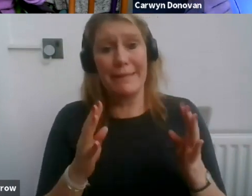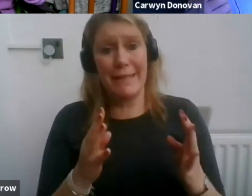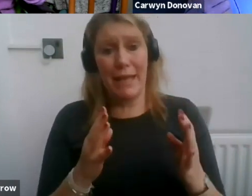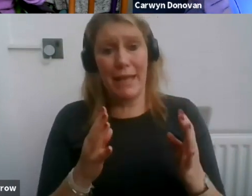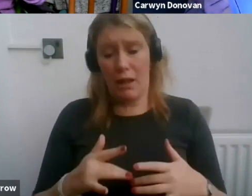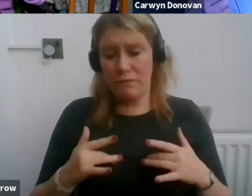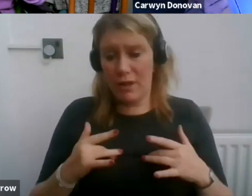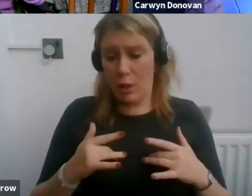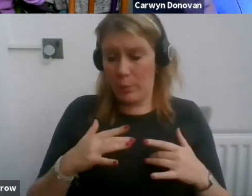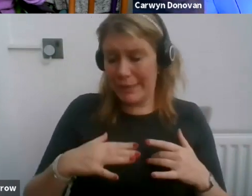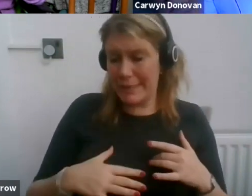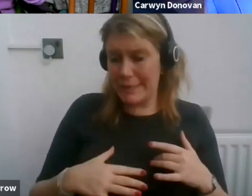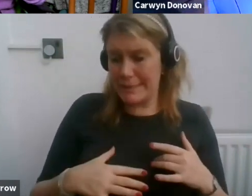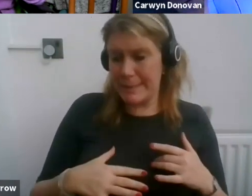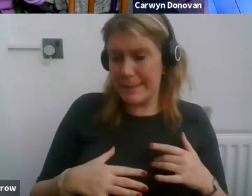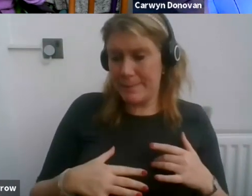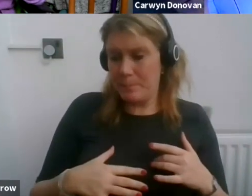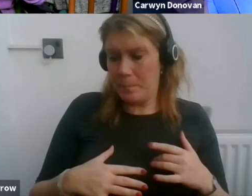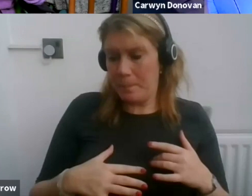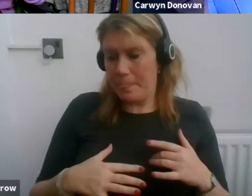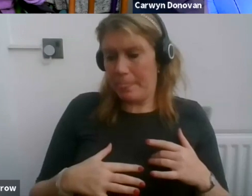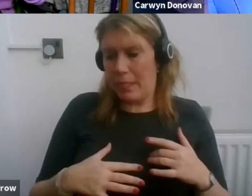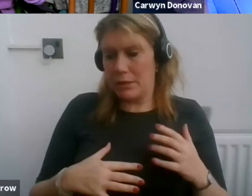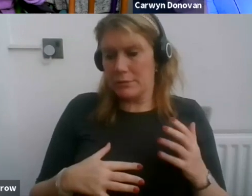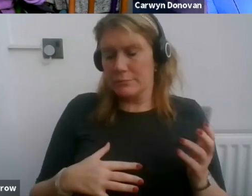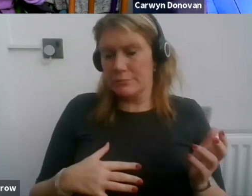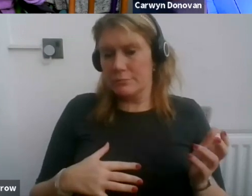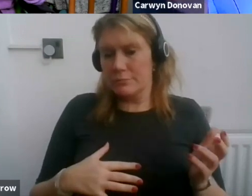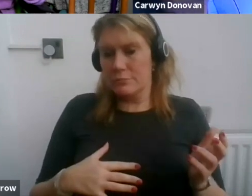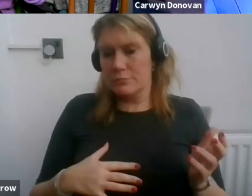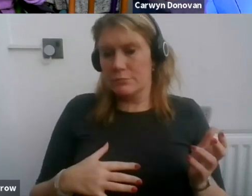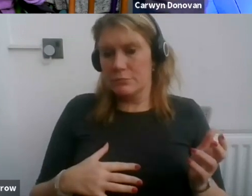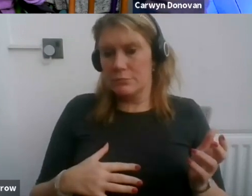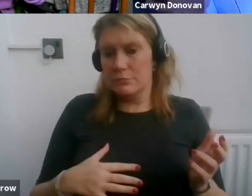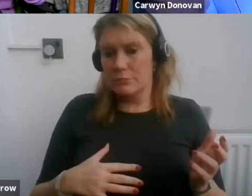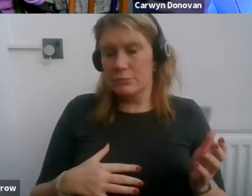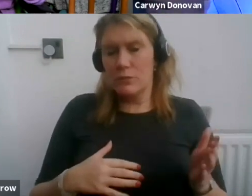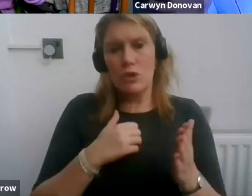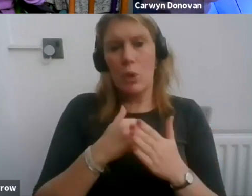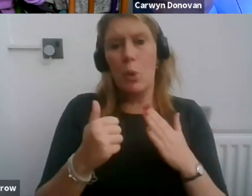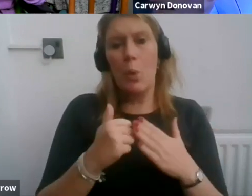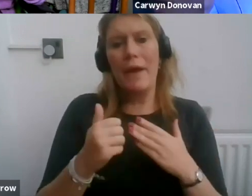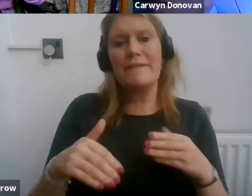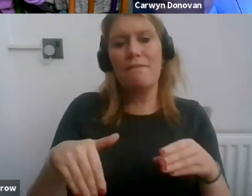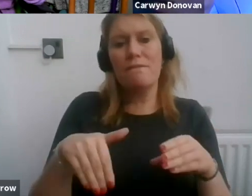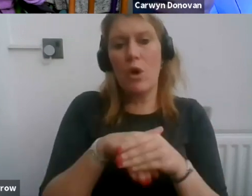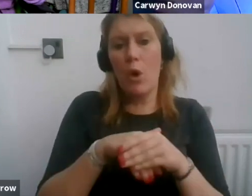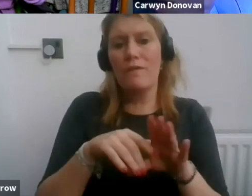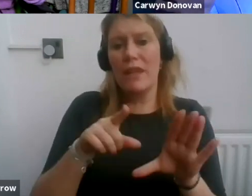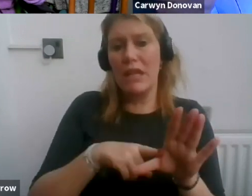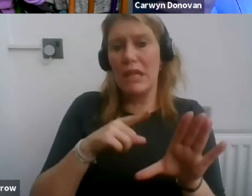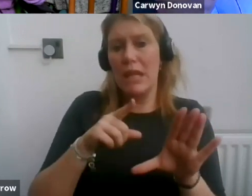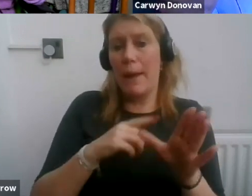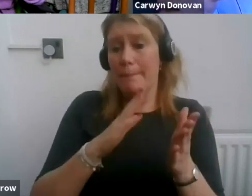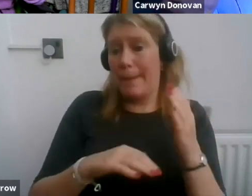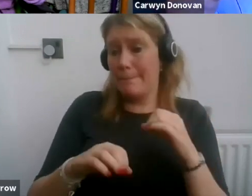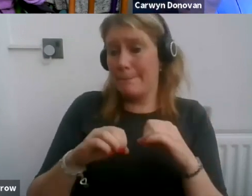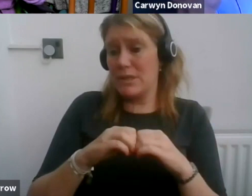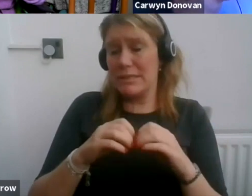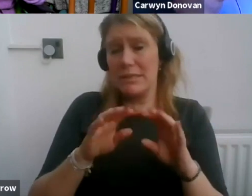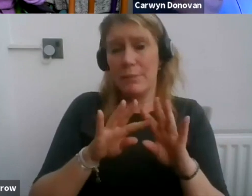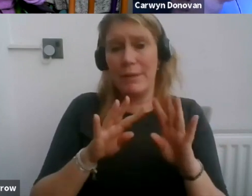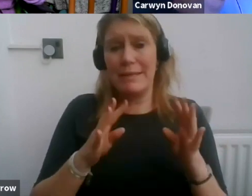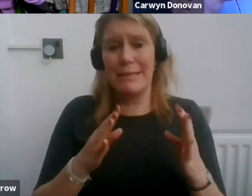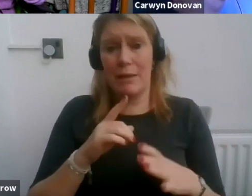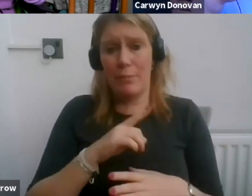need to do is to put, is to, is to always involve that Young Members Committee because we've got